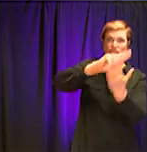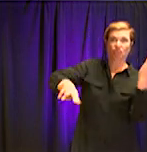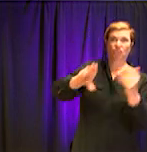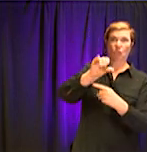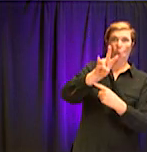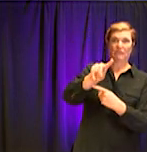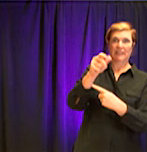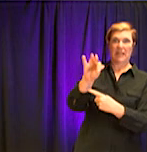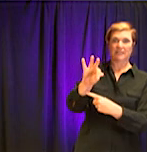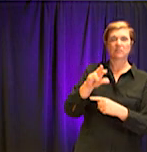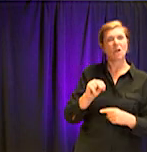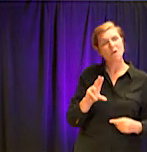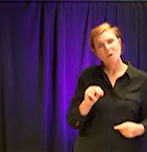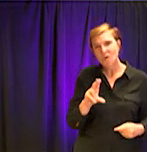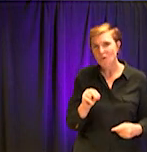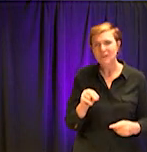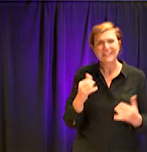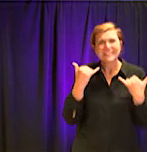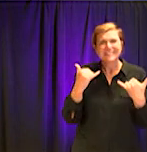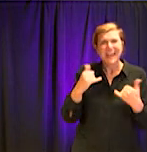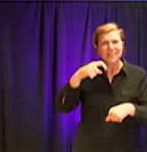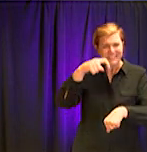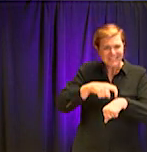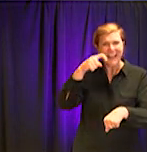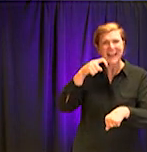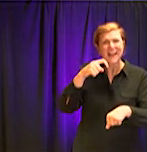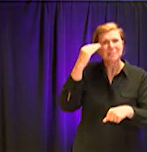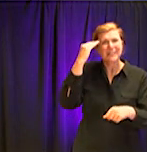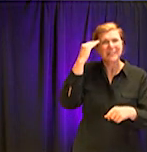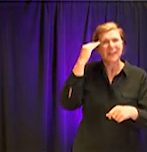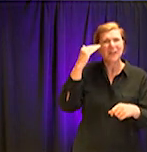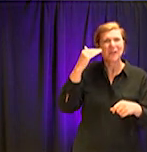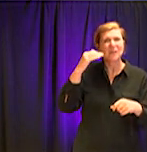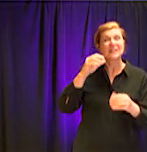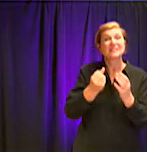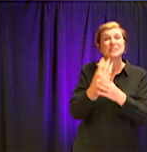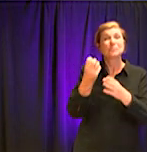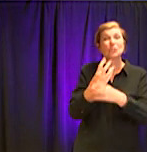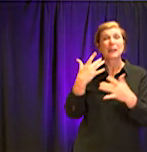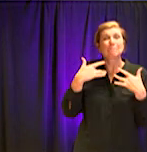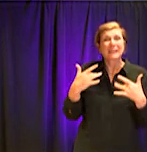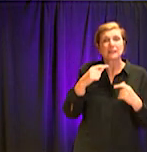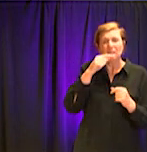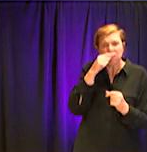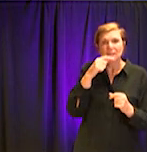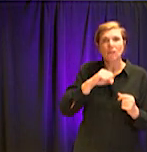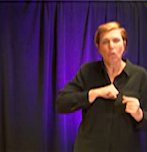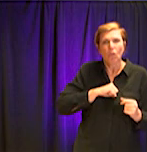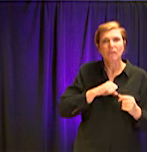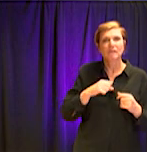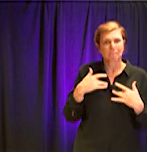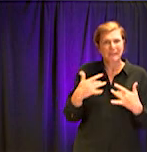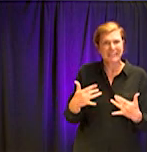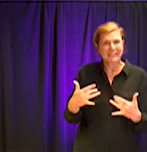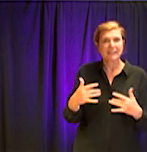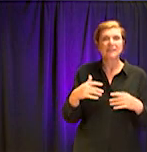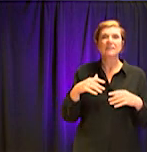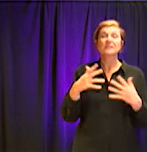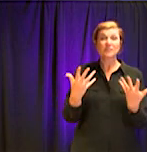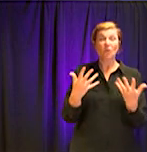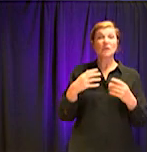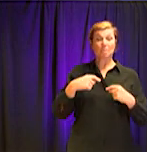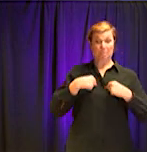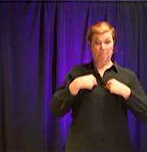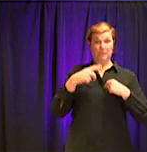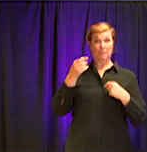has COVID-19. and so it does, it does make it more difficult. Um, you know, from a public health perspective, I'm grateful that we have